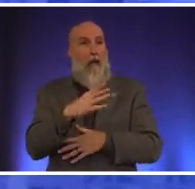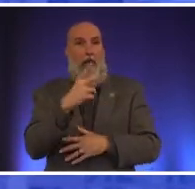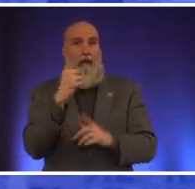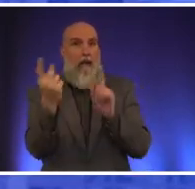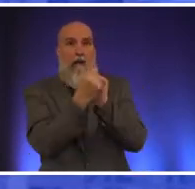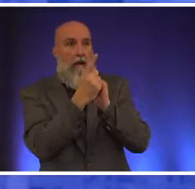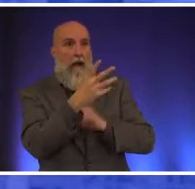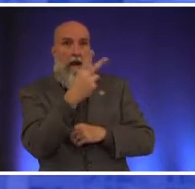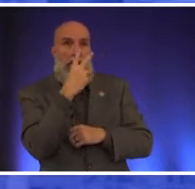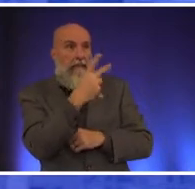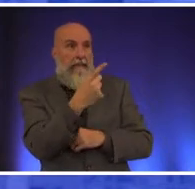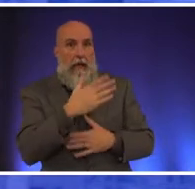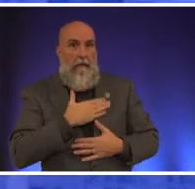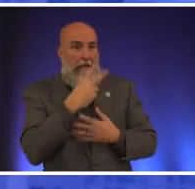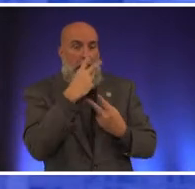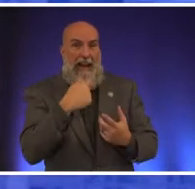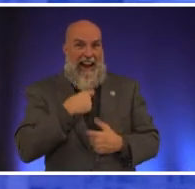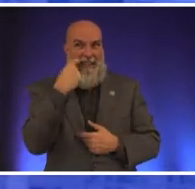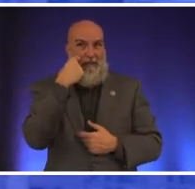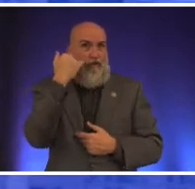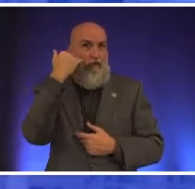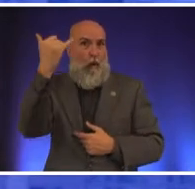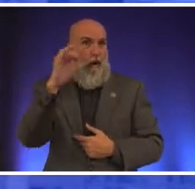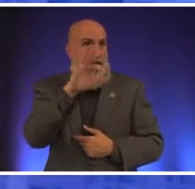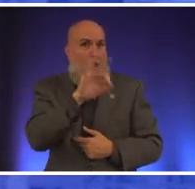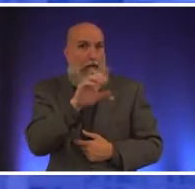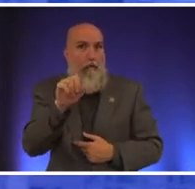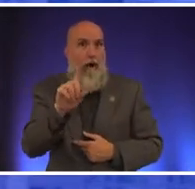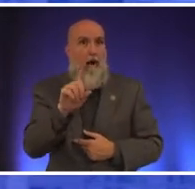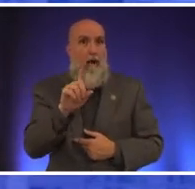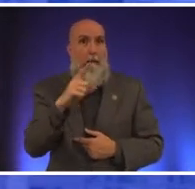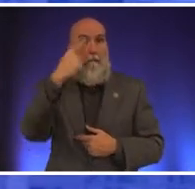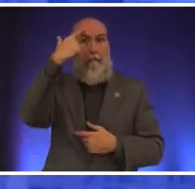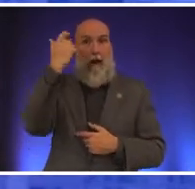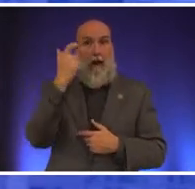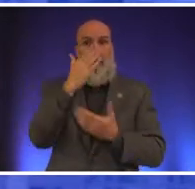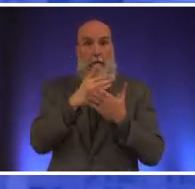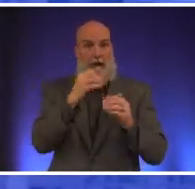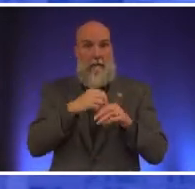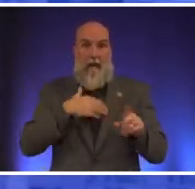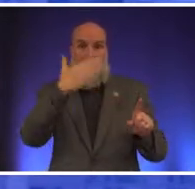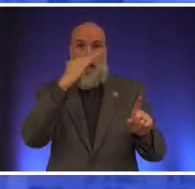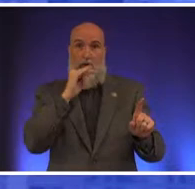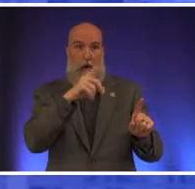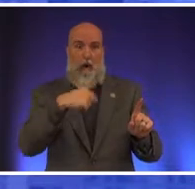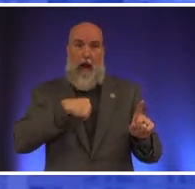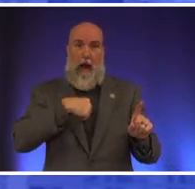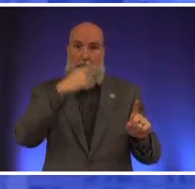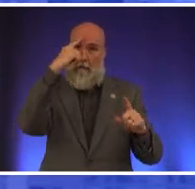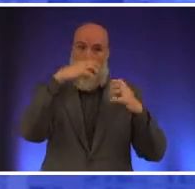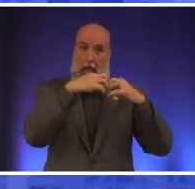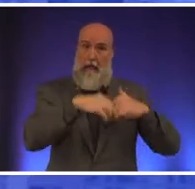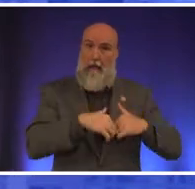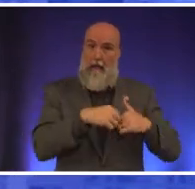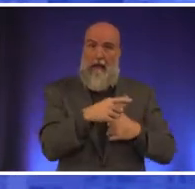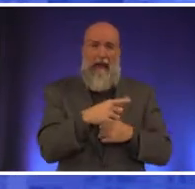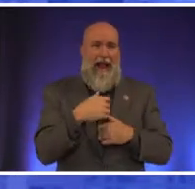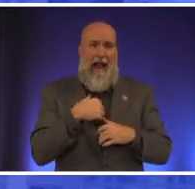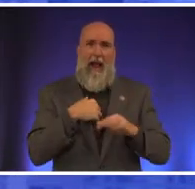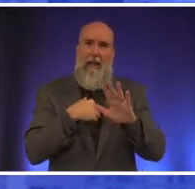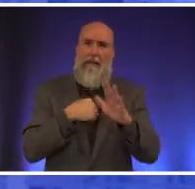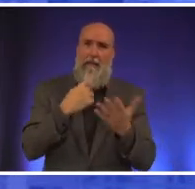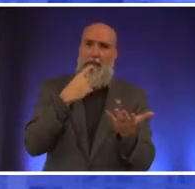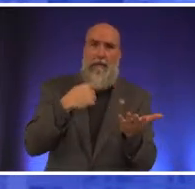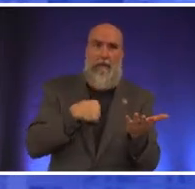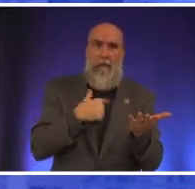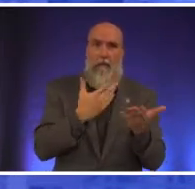i just called um 9-1-1 because somebody in my front yard was having a mental health episode and i said well tell me how